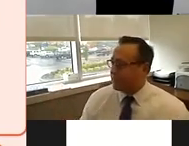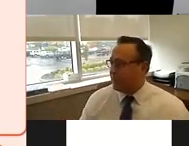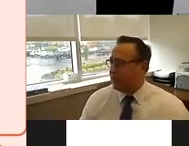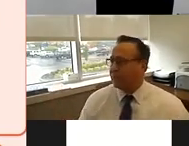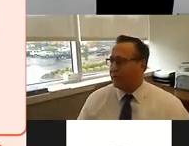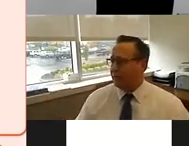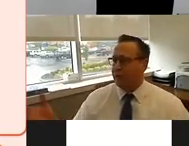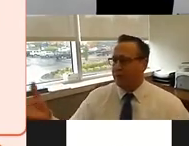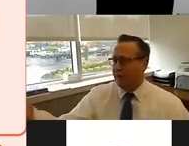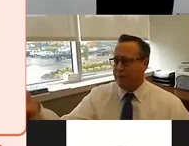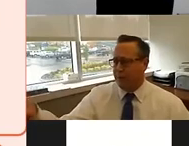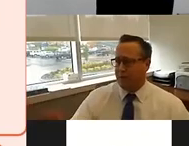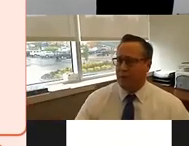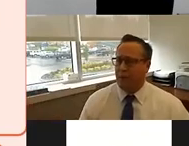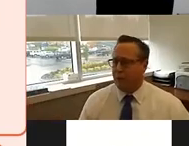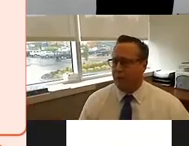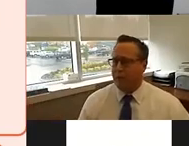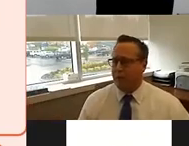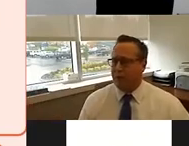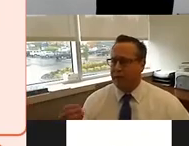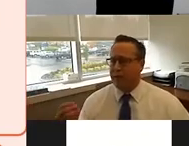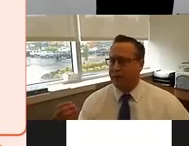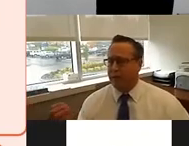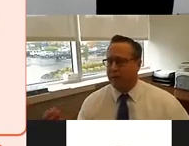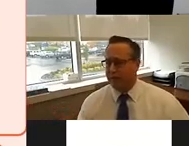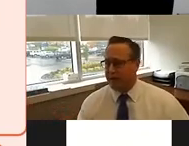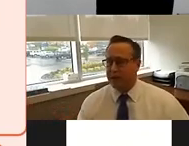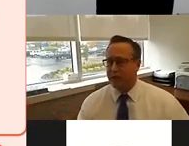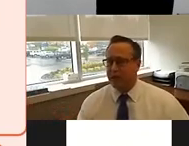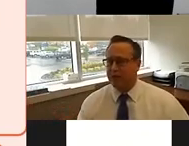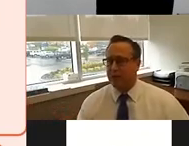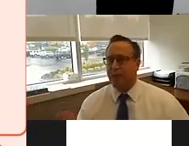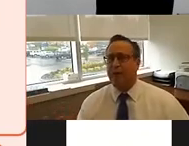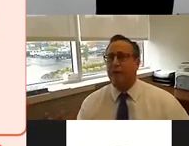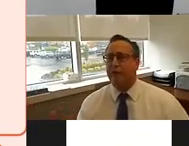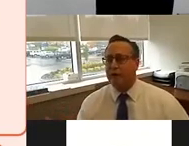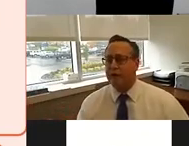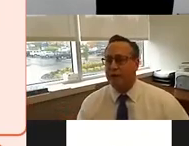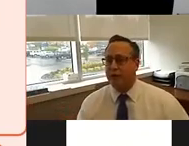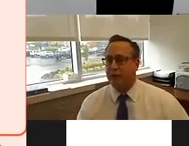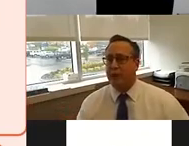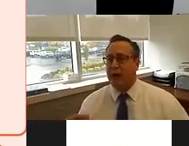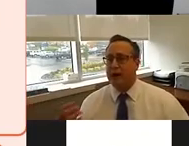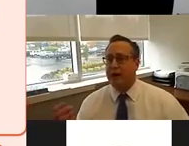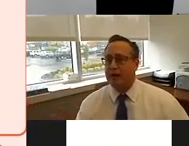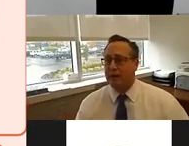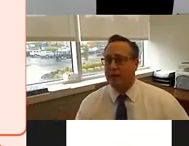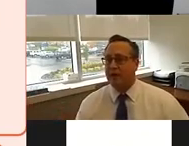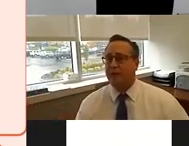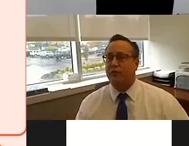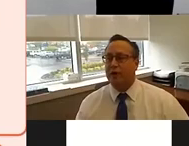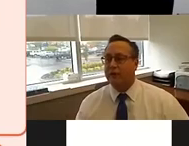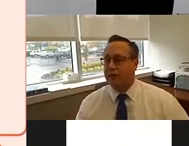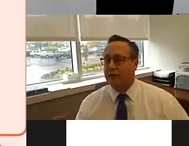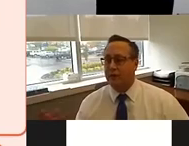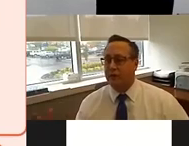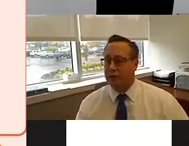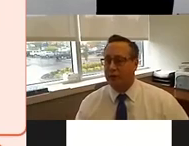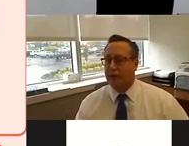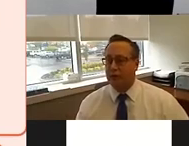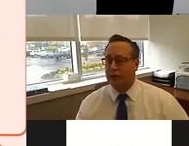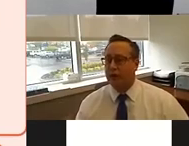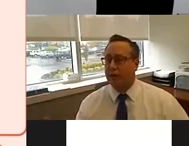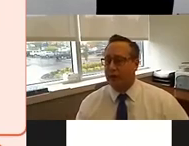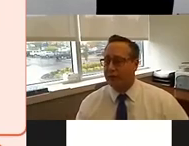you know, something, you know, familiar with that is the, the sympathetic nervous system or the fight or flight. Um, when the body is under stress, either